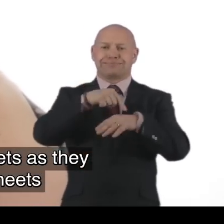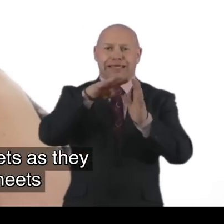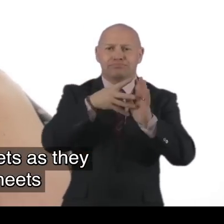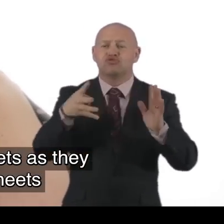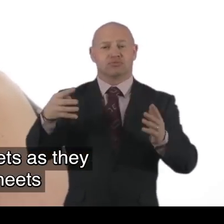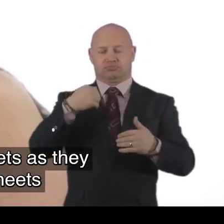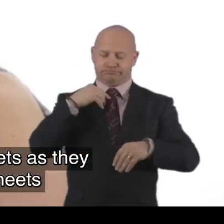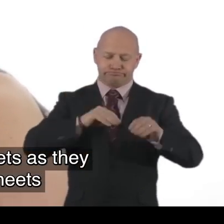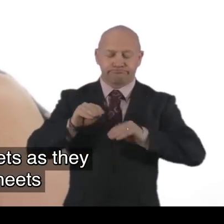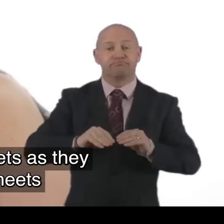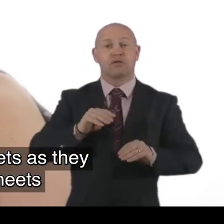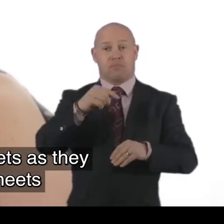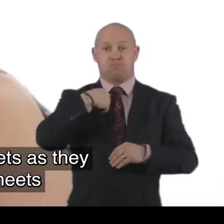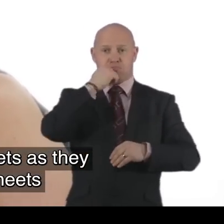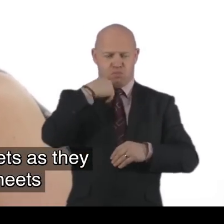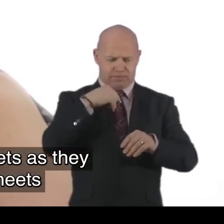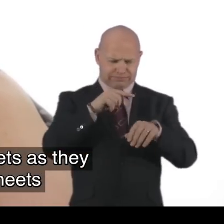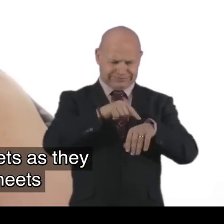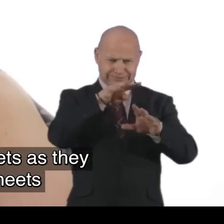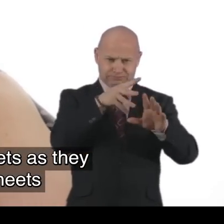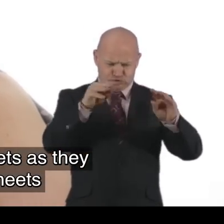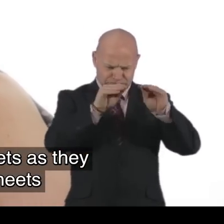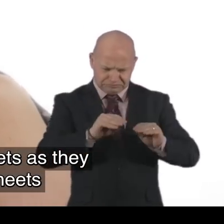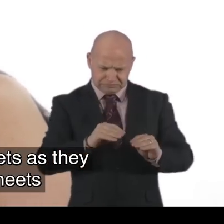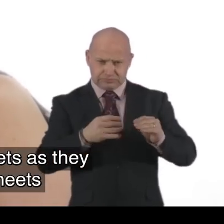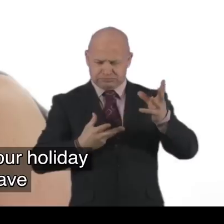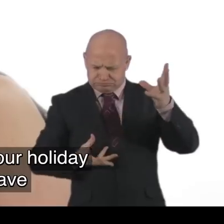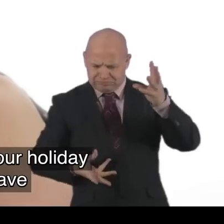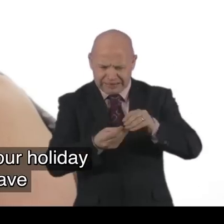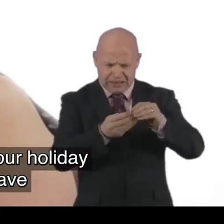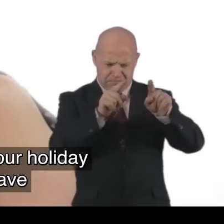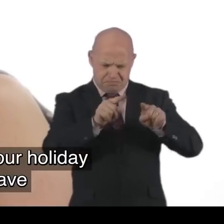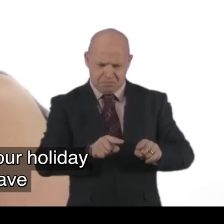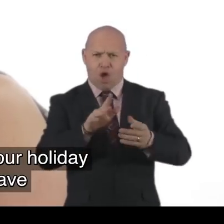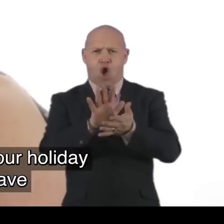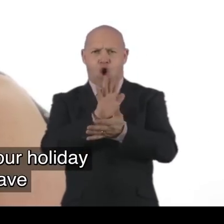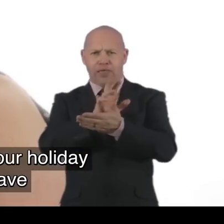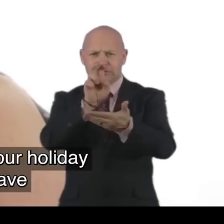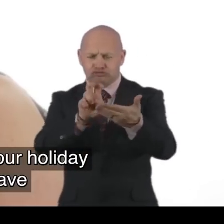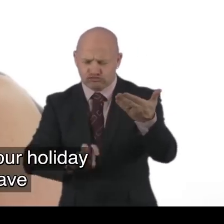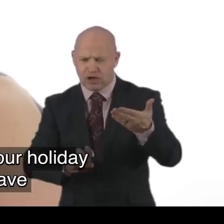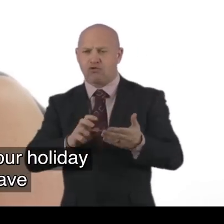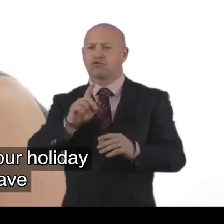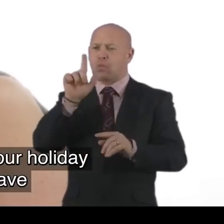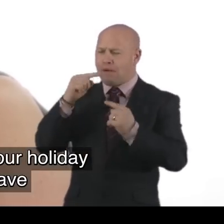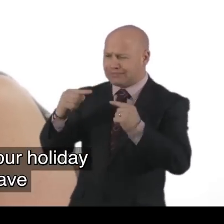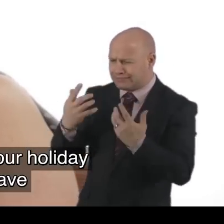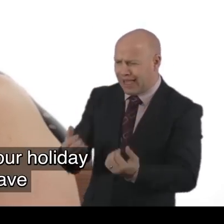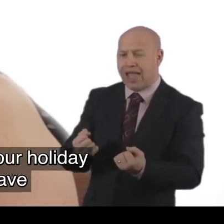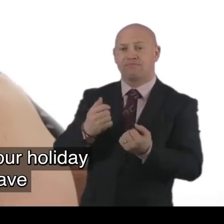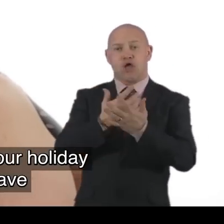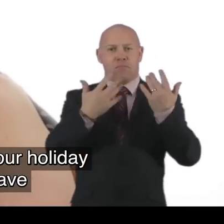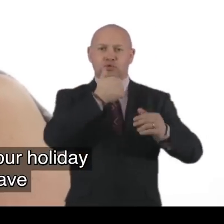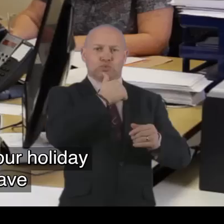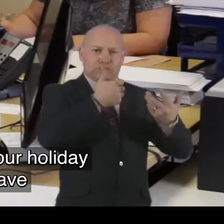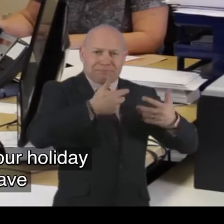process timesheets as they are. Whereas we will look at your timesheets. We'll check your addition. We'll also check your holiday records. The entitlement that